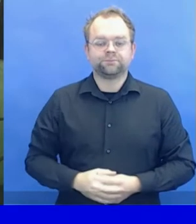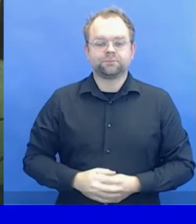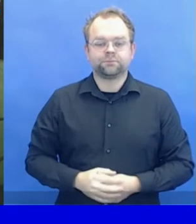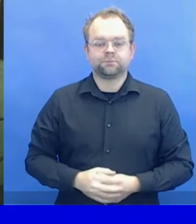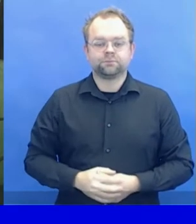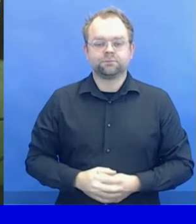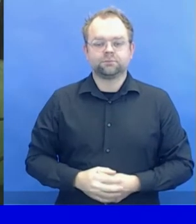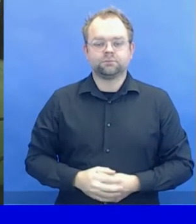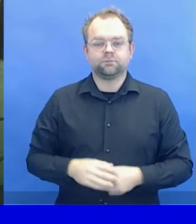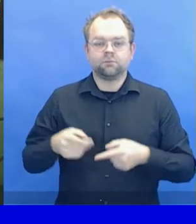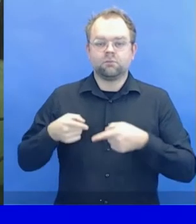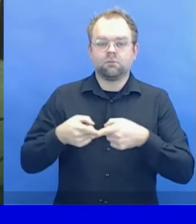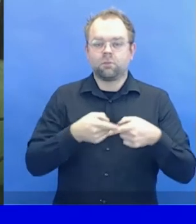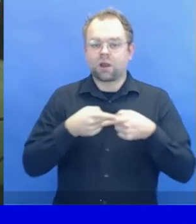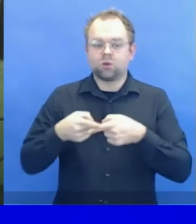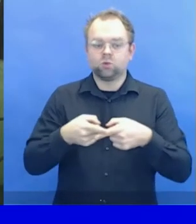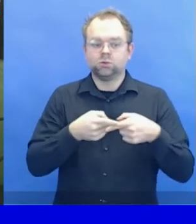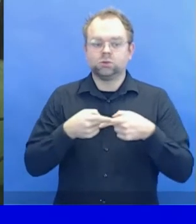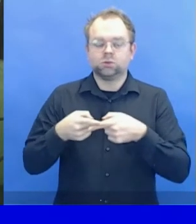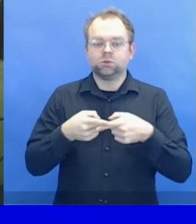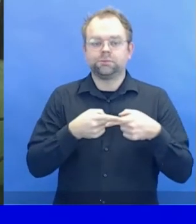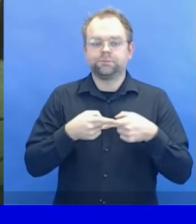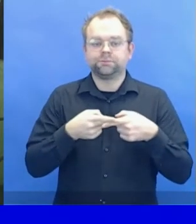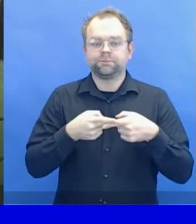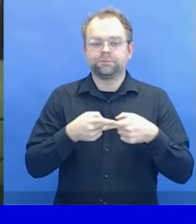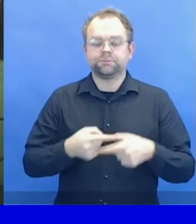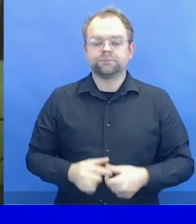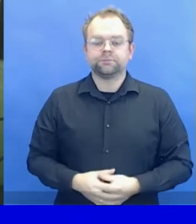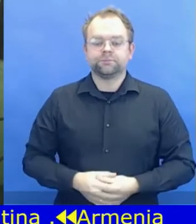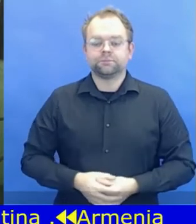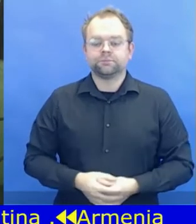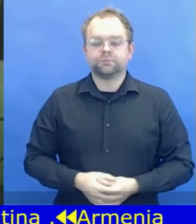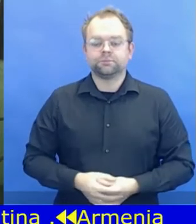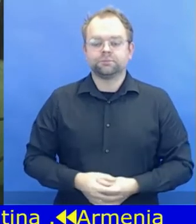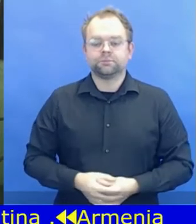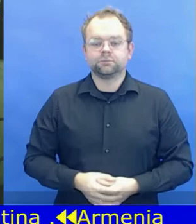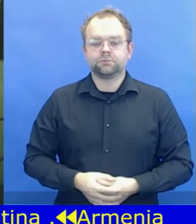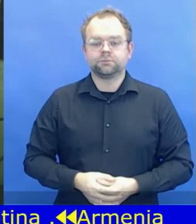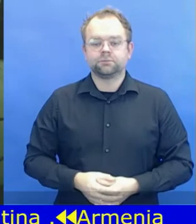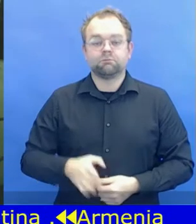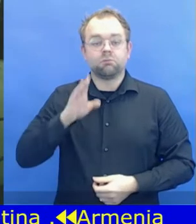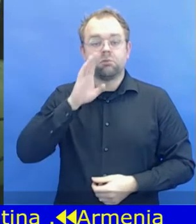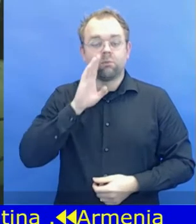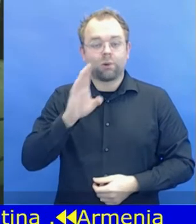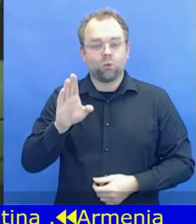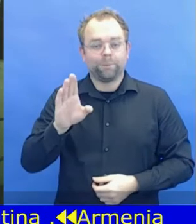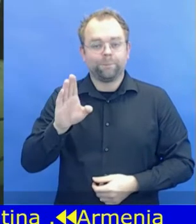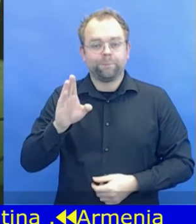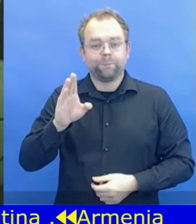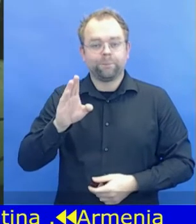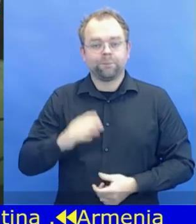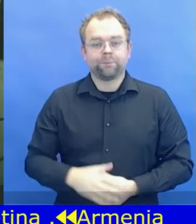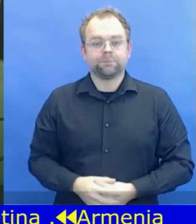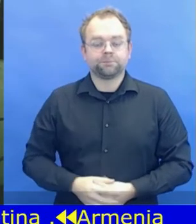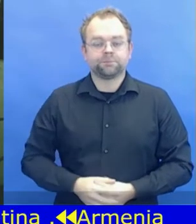Belgium, Belgium, Belize,